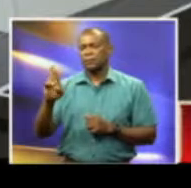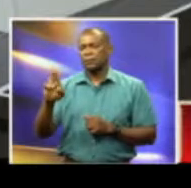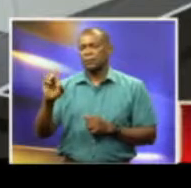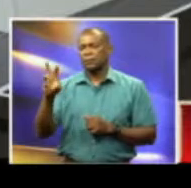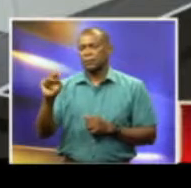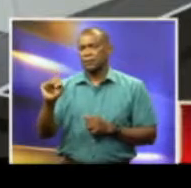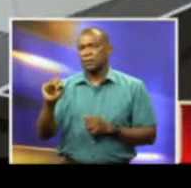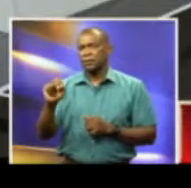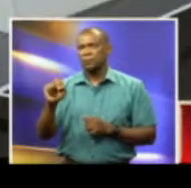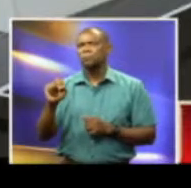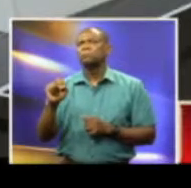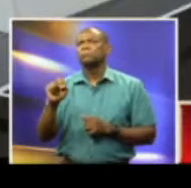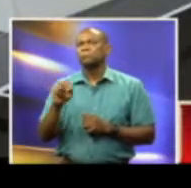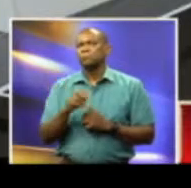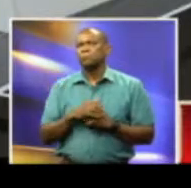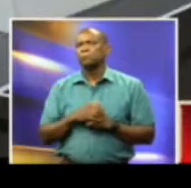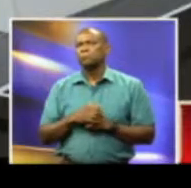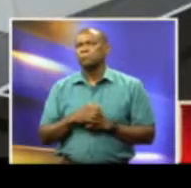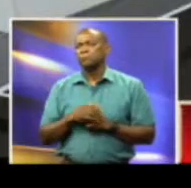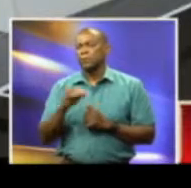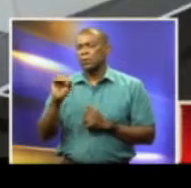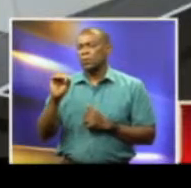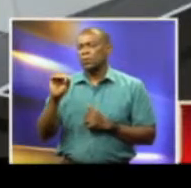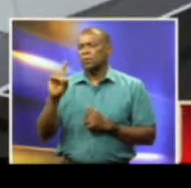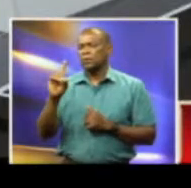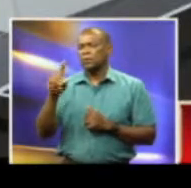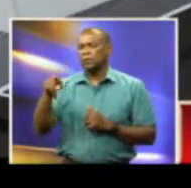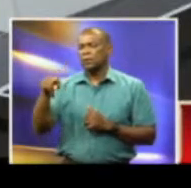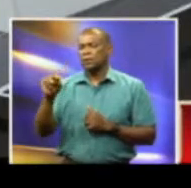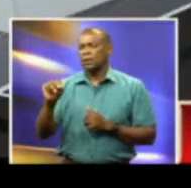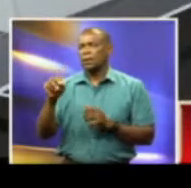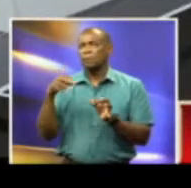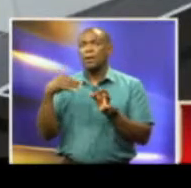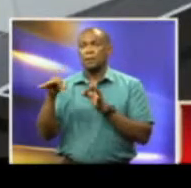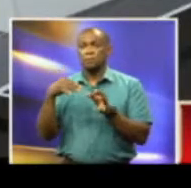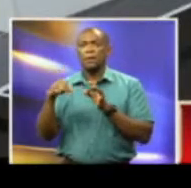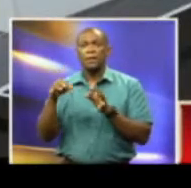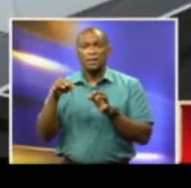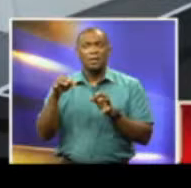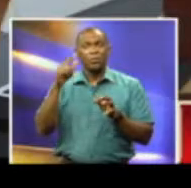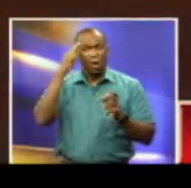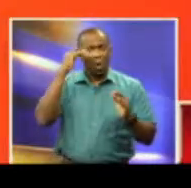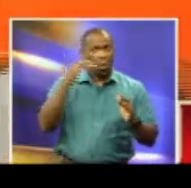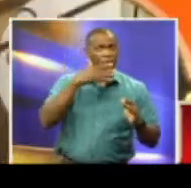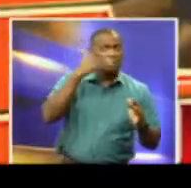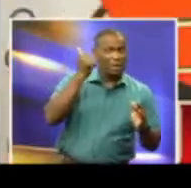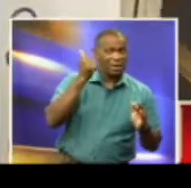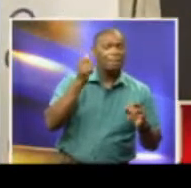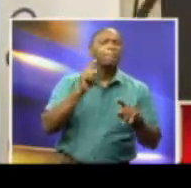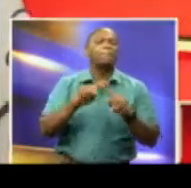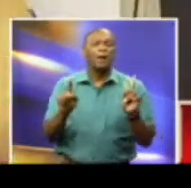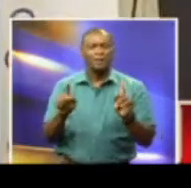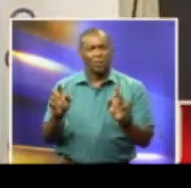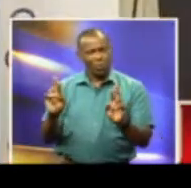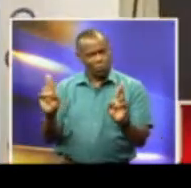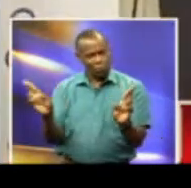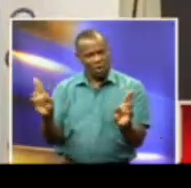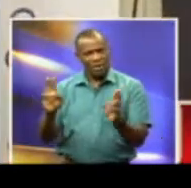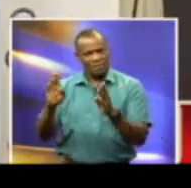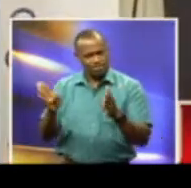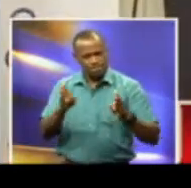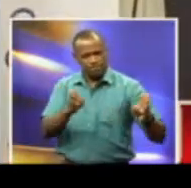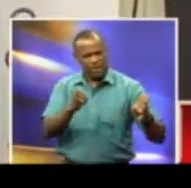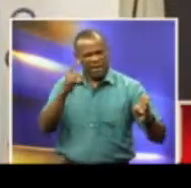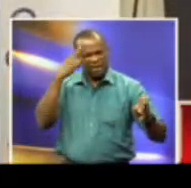Rodney Smart said the ODPM was hoping for the best, but was prepared for the worst. We have been fortunate to see it